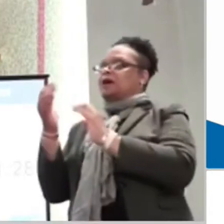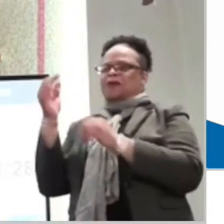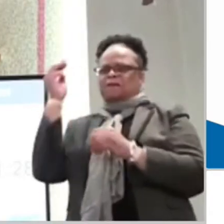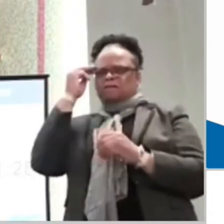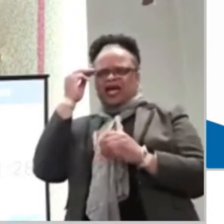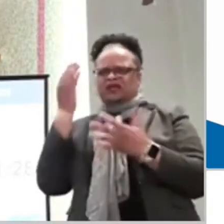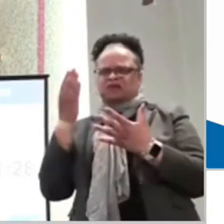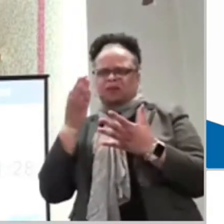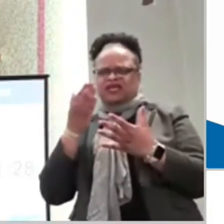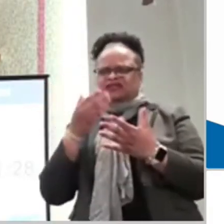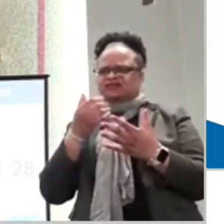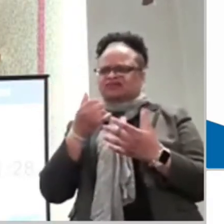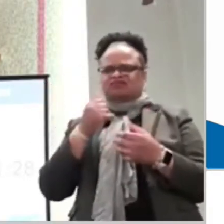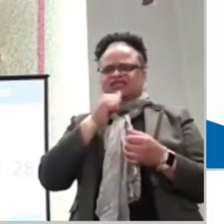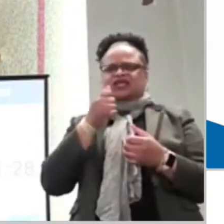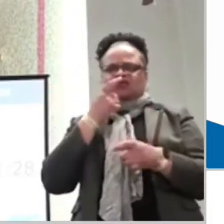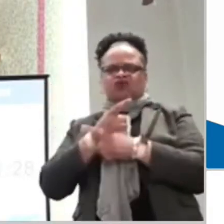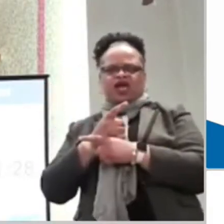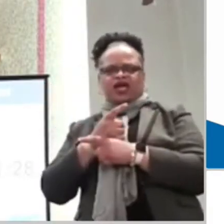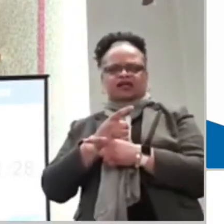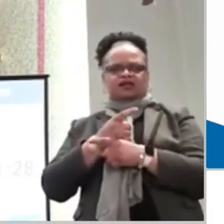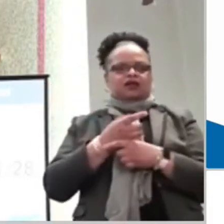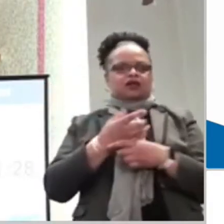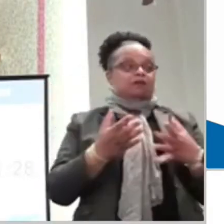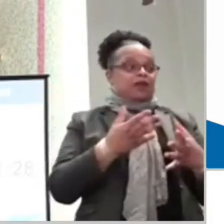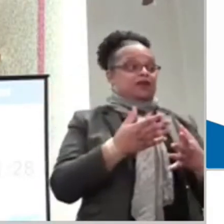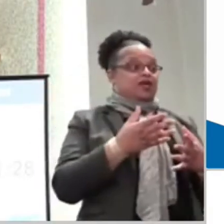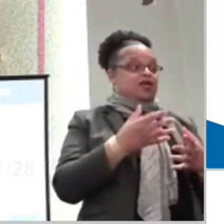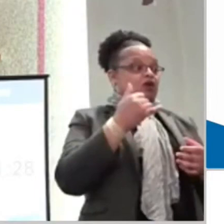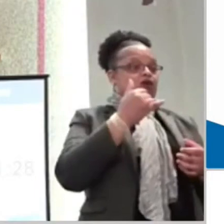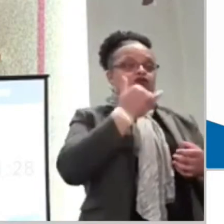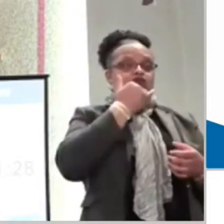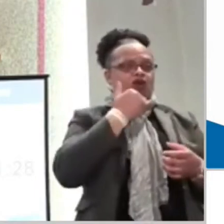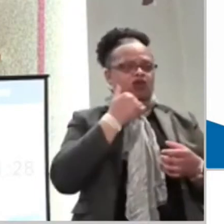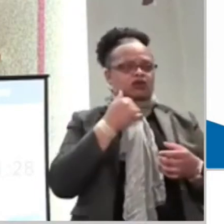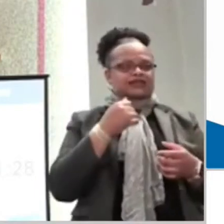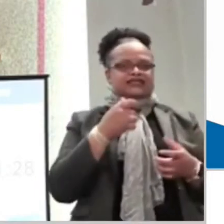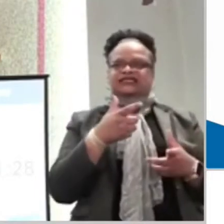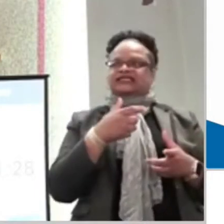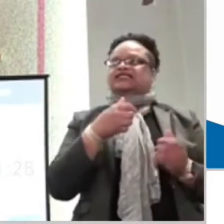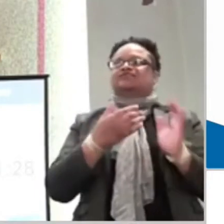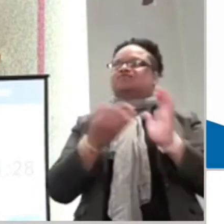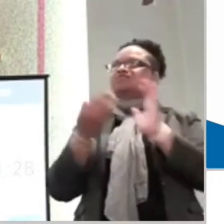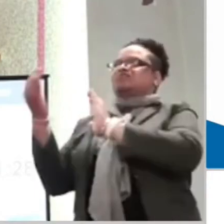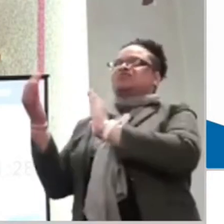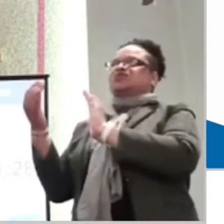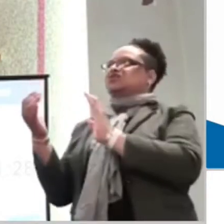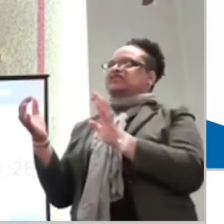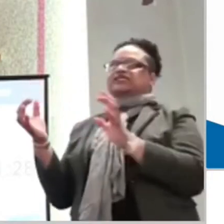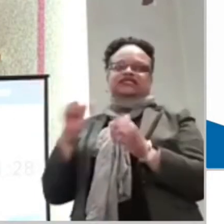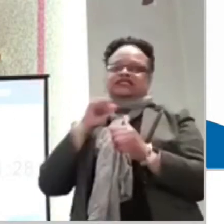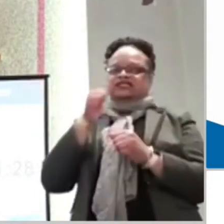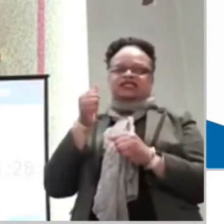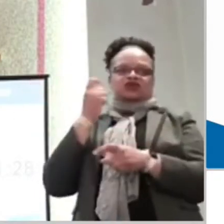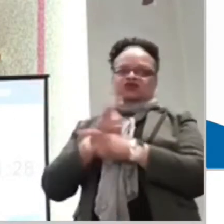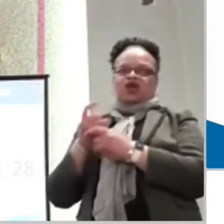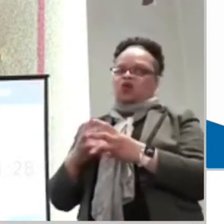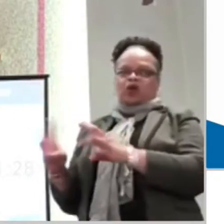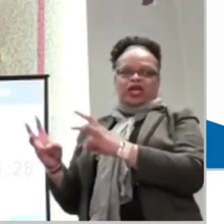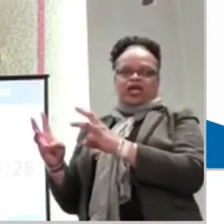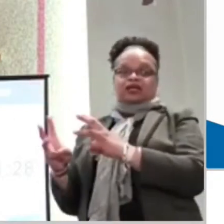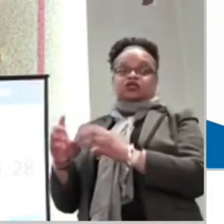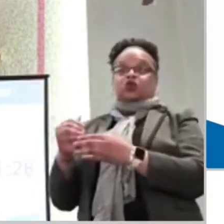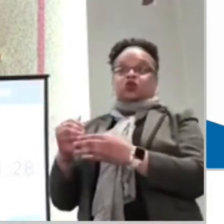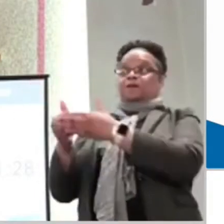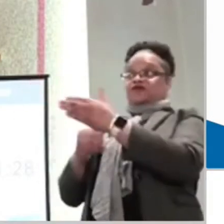Father, Son, and the Holy Spirit, and your brothers and sisters, you are coming unworthy. So it is important for us to check